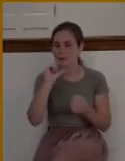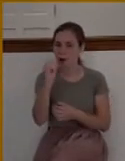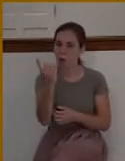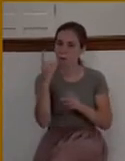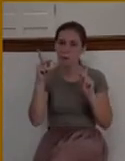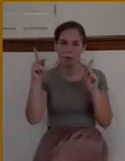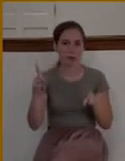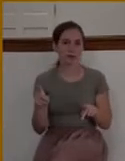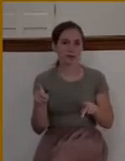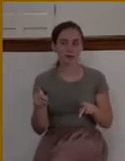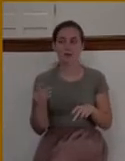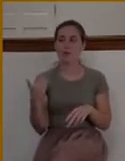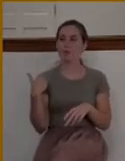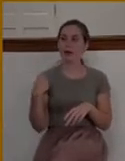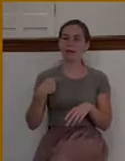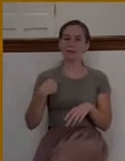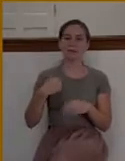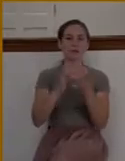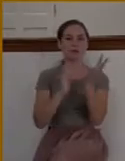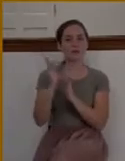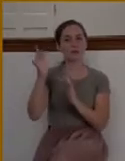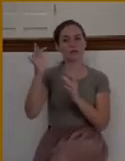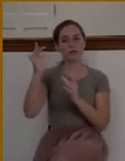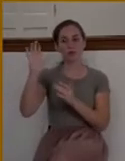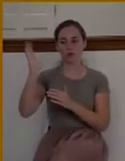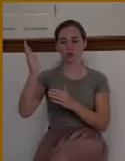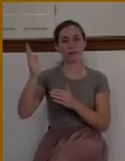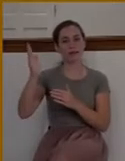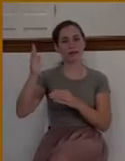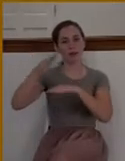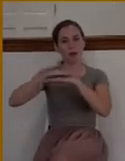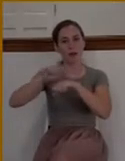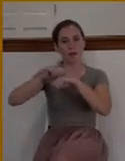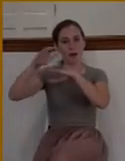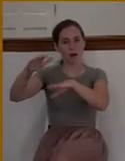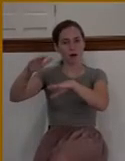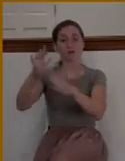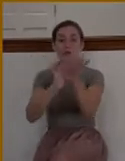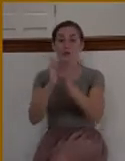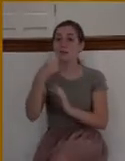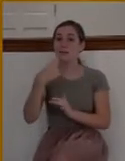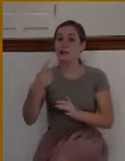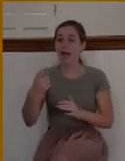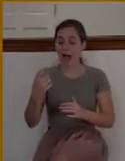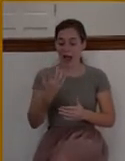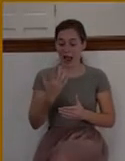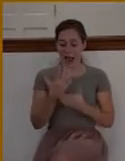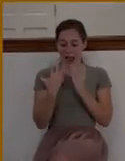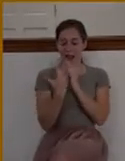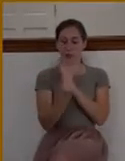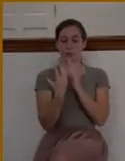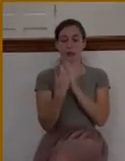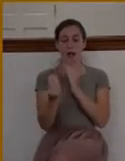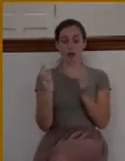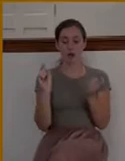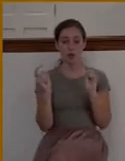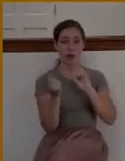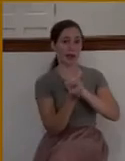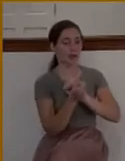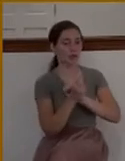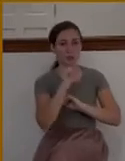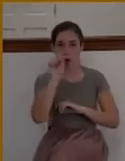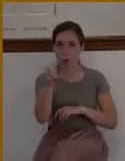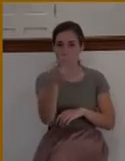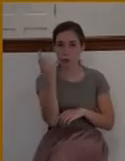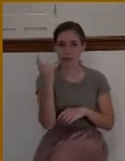when Jesus said the righteousness that God is looking for is not just an outward conformity to some standard, but also it's inward as well. It's not